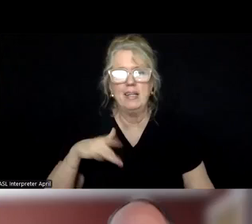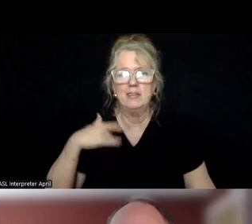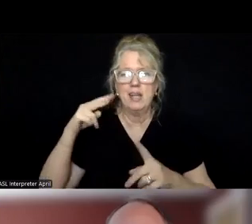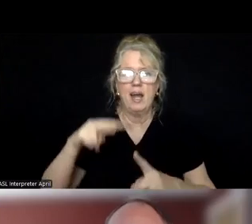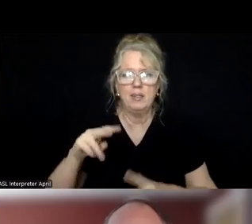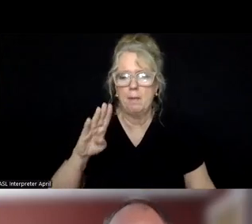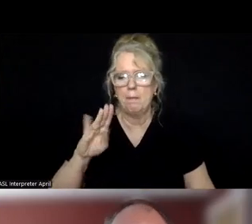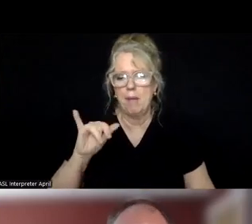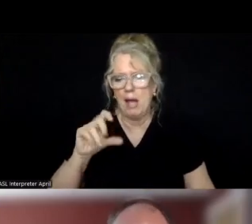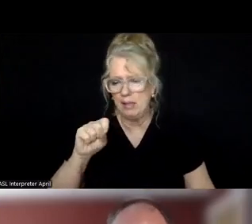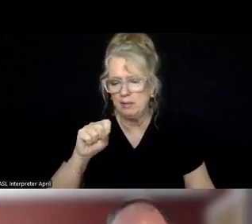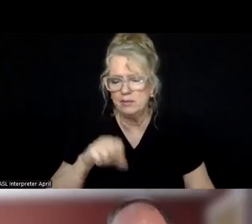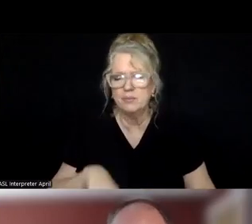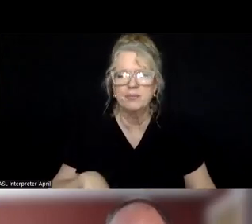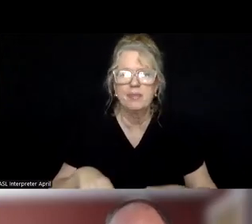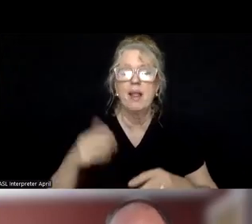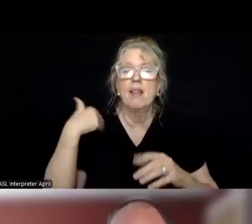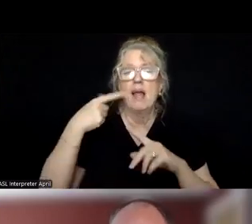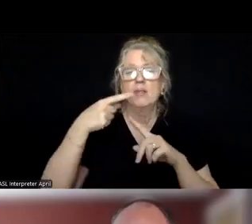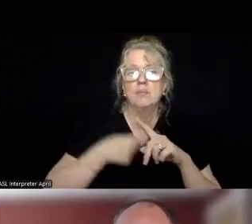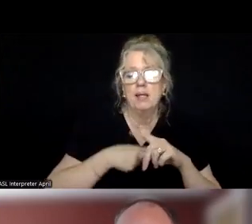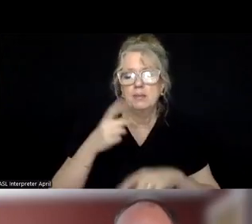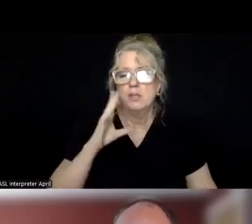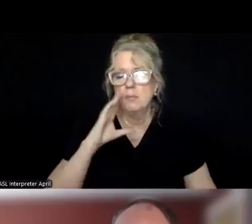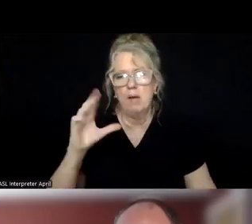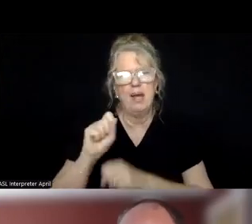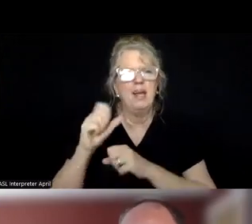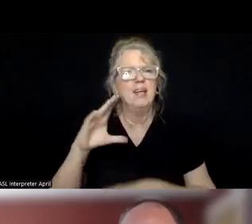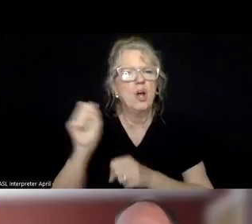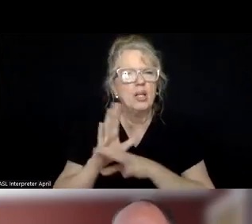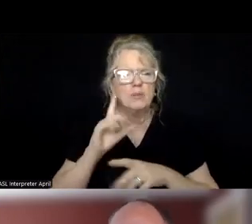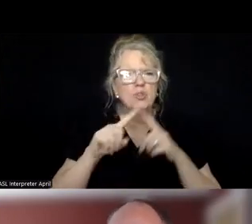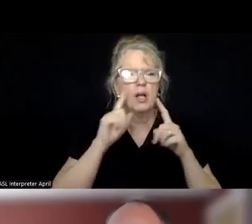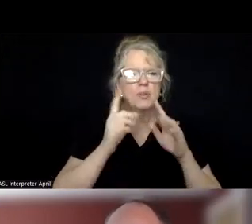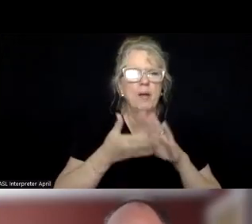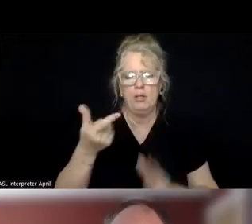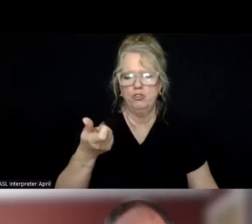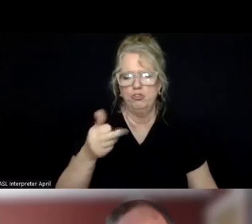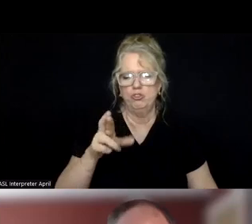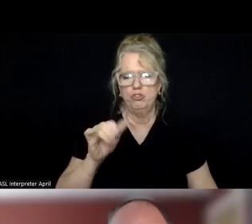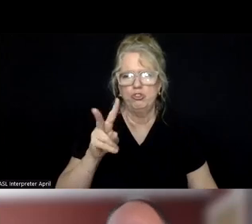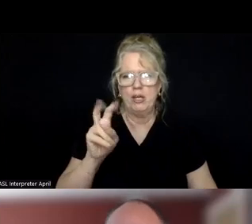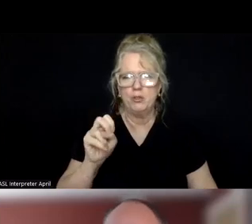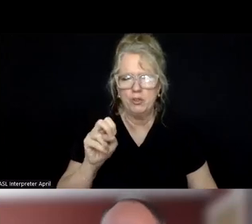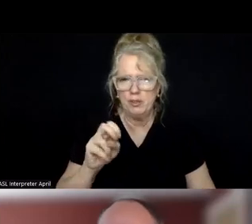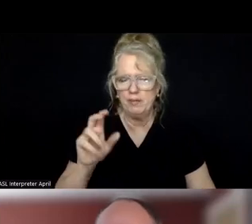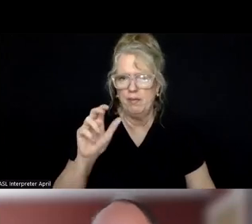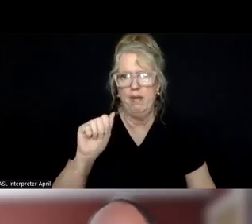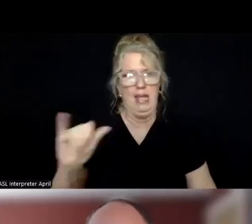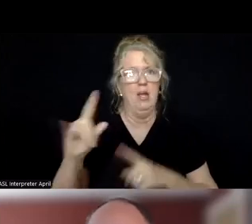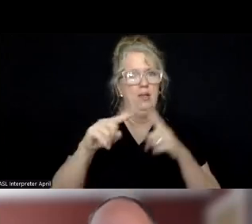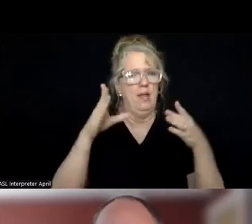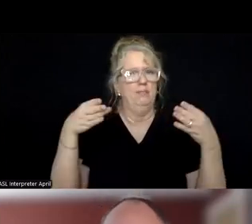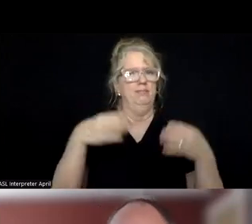Um, last month, my colleague, Zach Immel talked a little bit about generative AI, which has been center stage, uh,